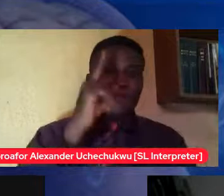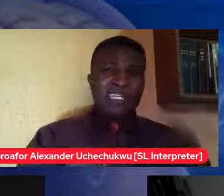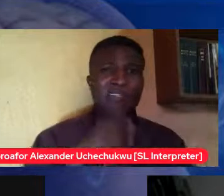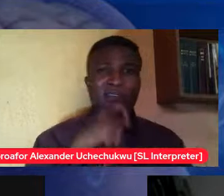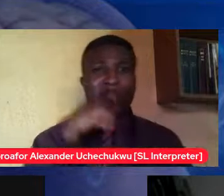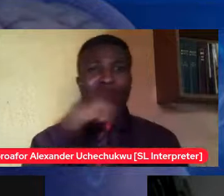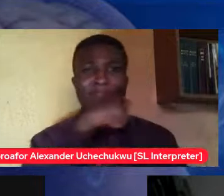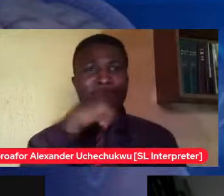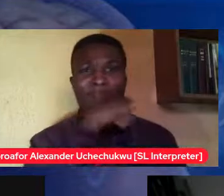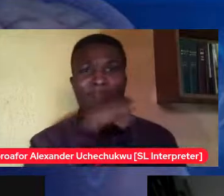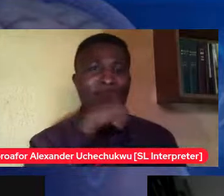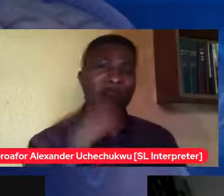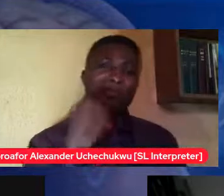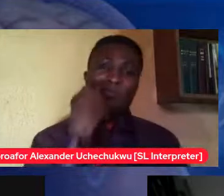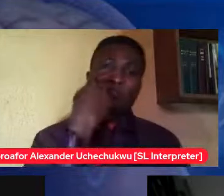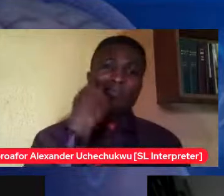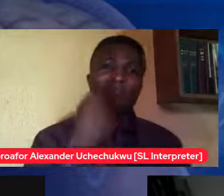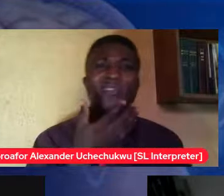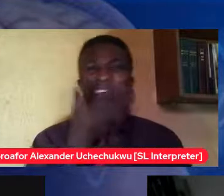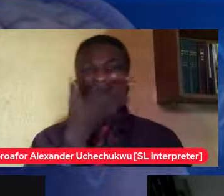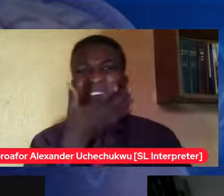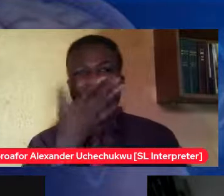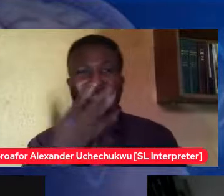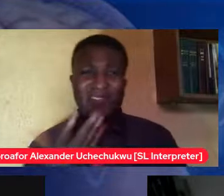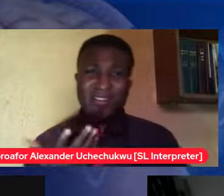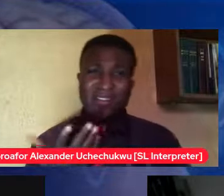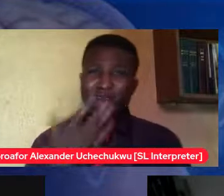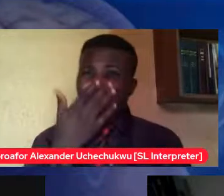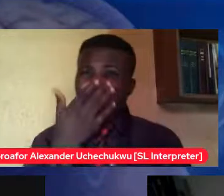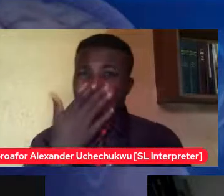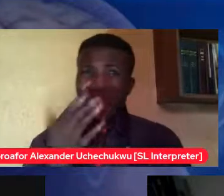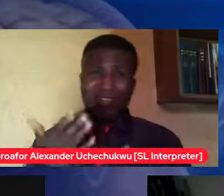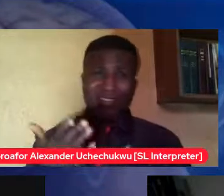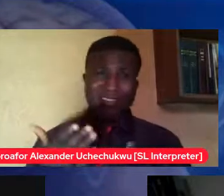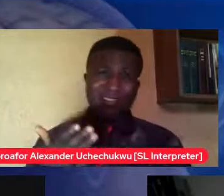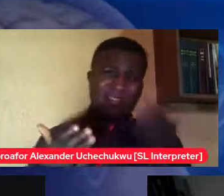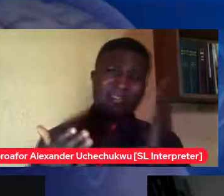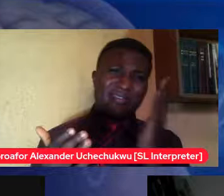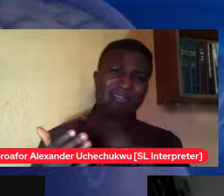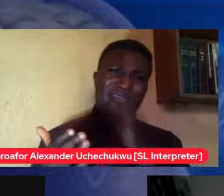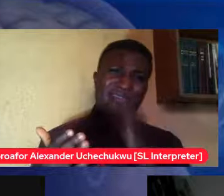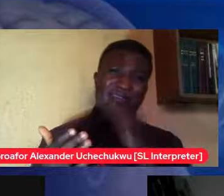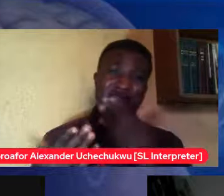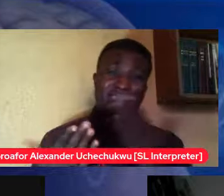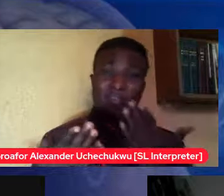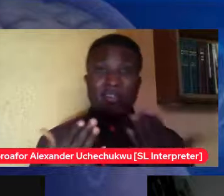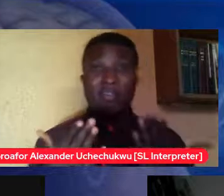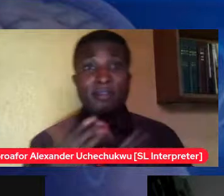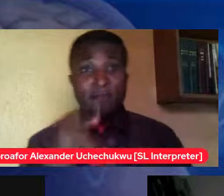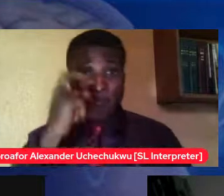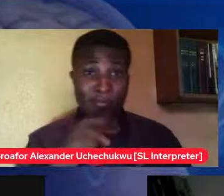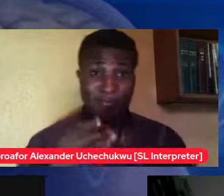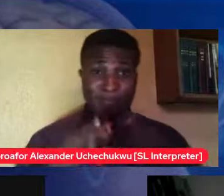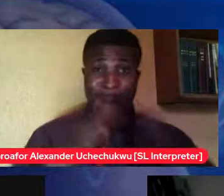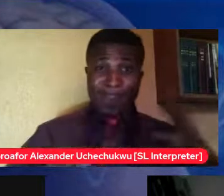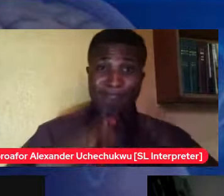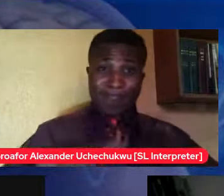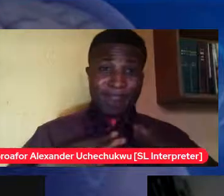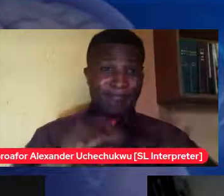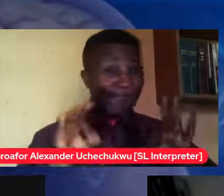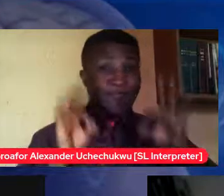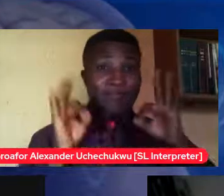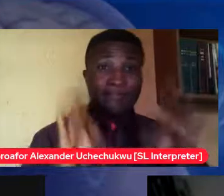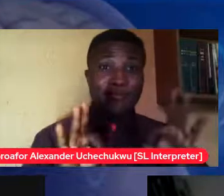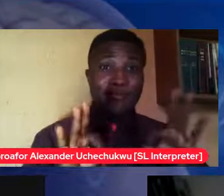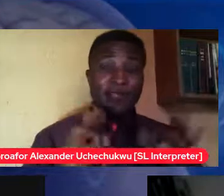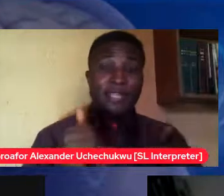personal hygiene you teach them how to dress nice nicely you help them know that when they go you need to listen more I mean of course they can't express